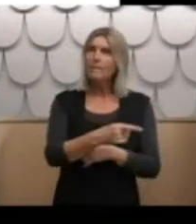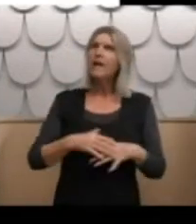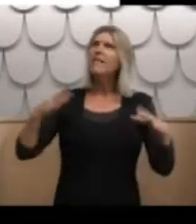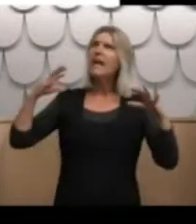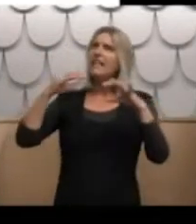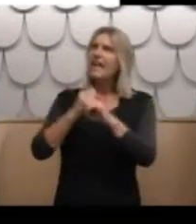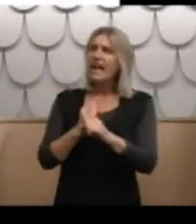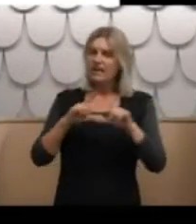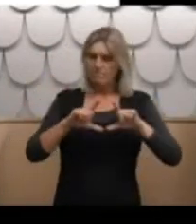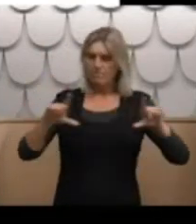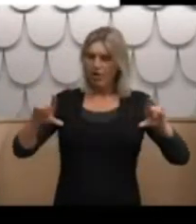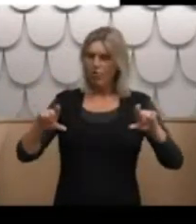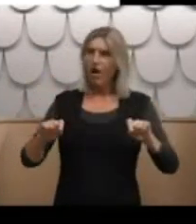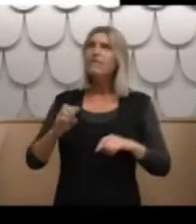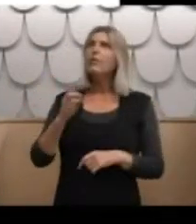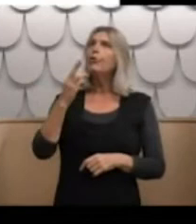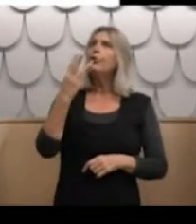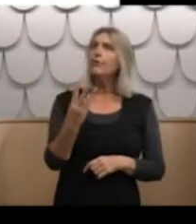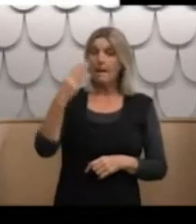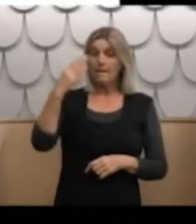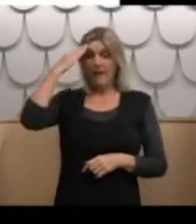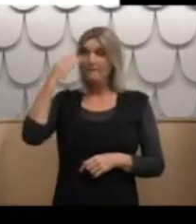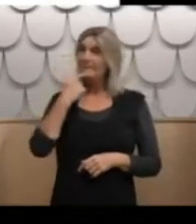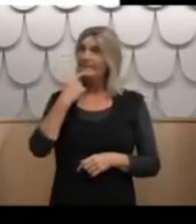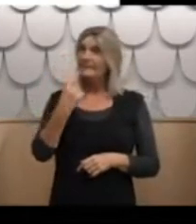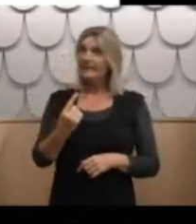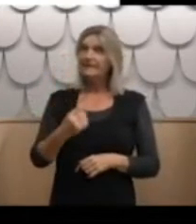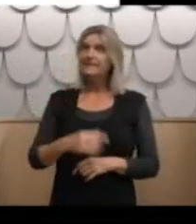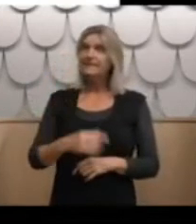of paragraph 3, she says...